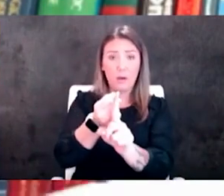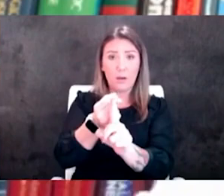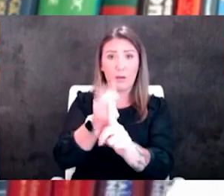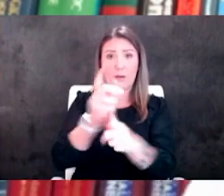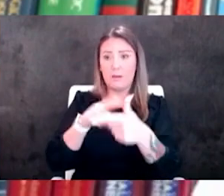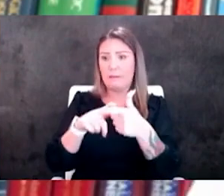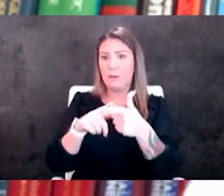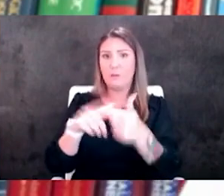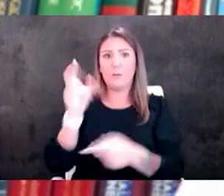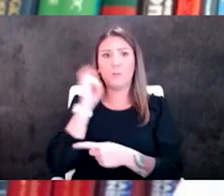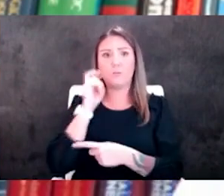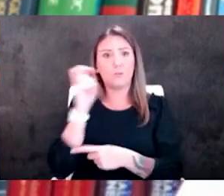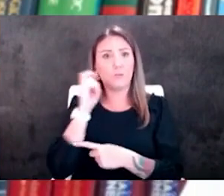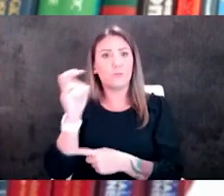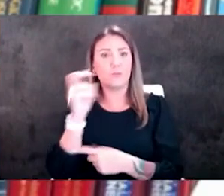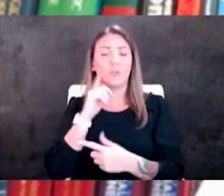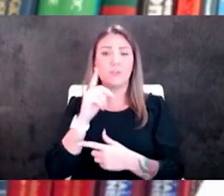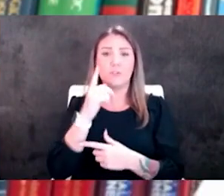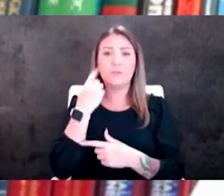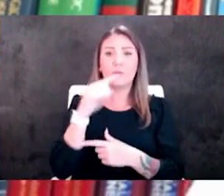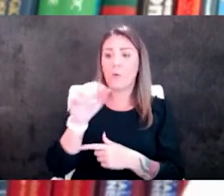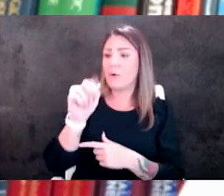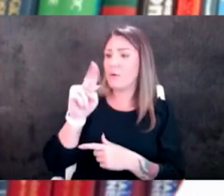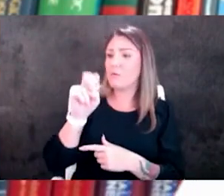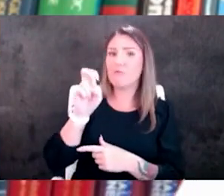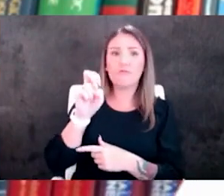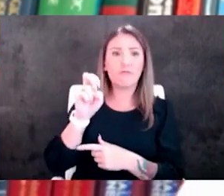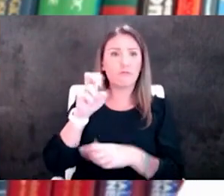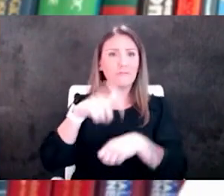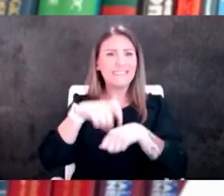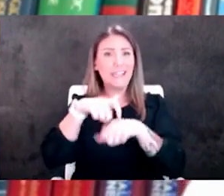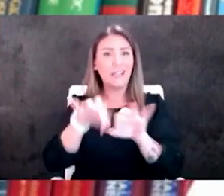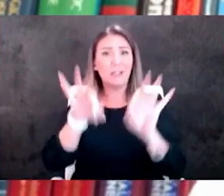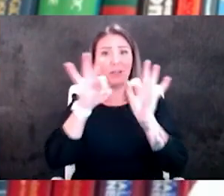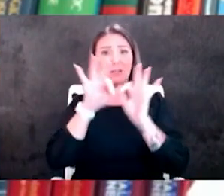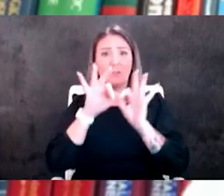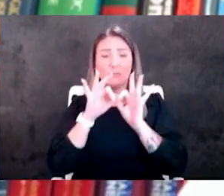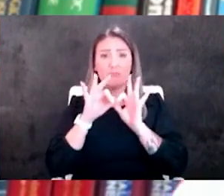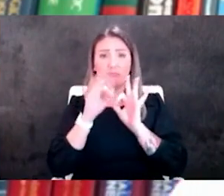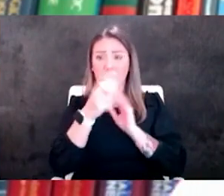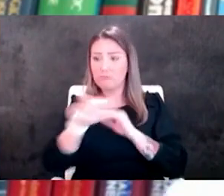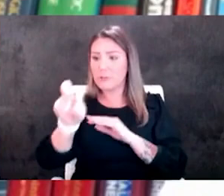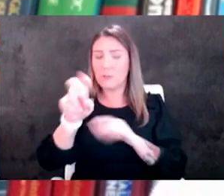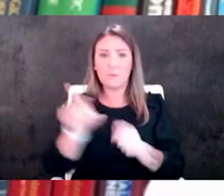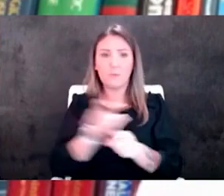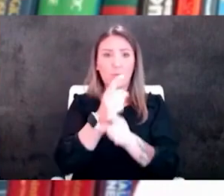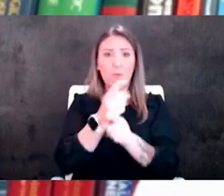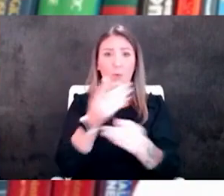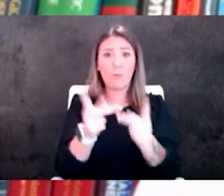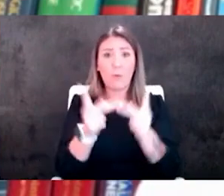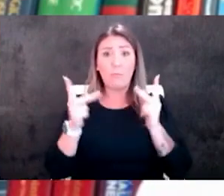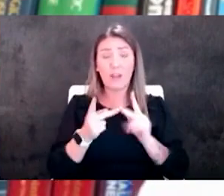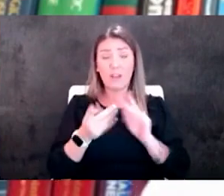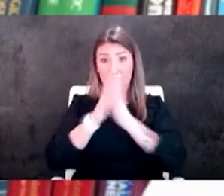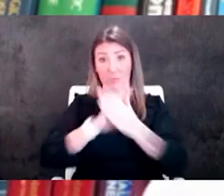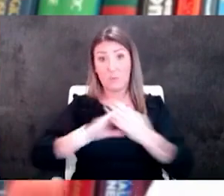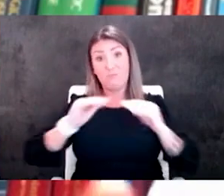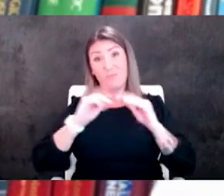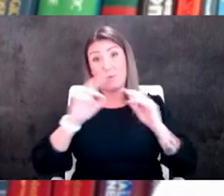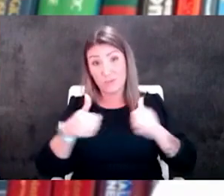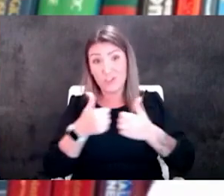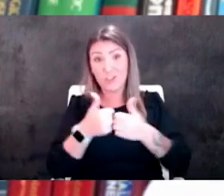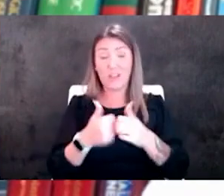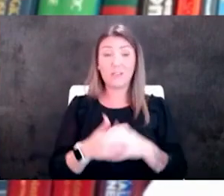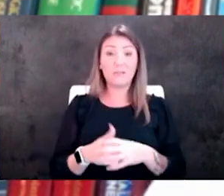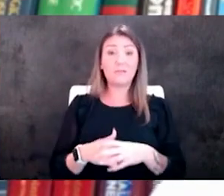issues to get some of these acute uh time critical diagnosis transferred to appropriate places that's become more of the challenge uh